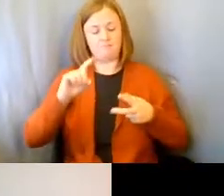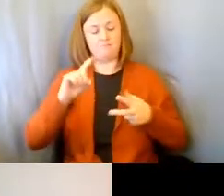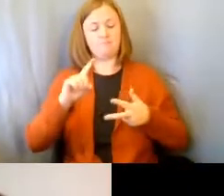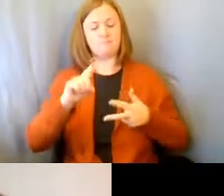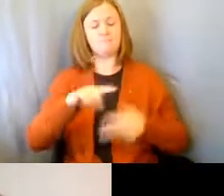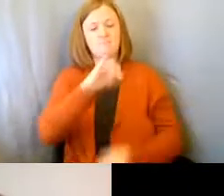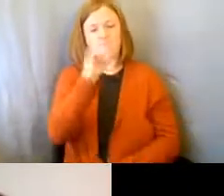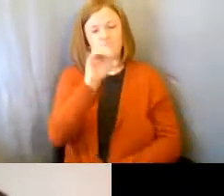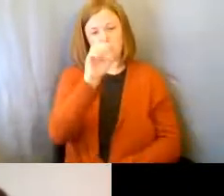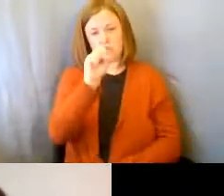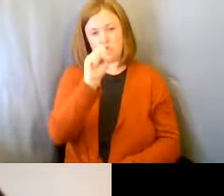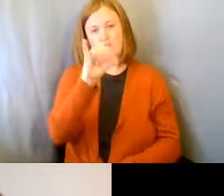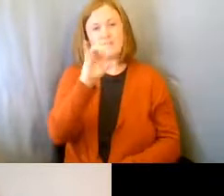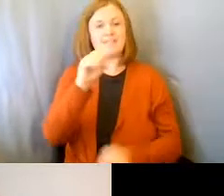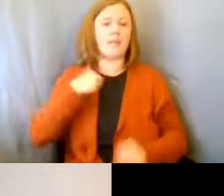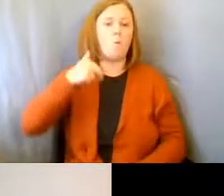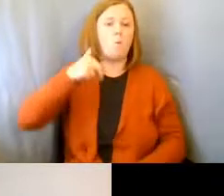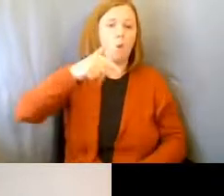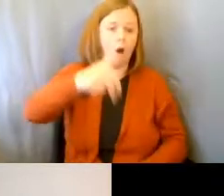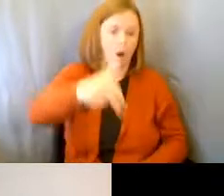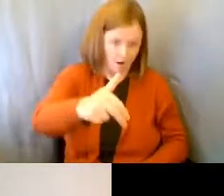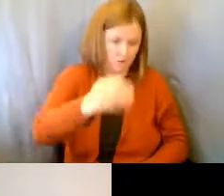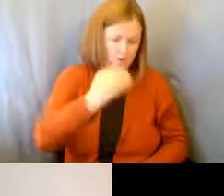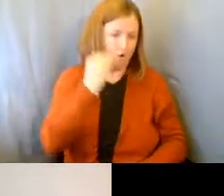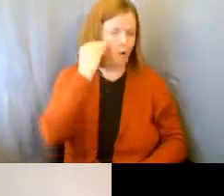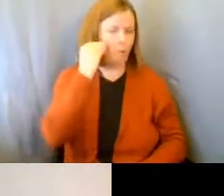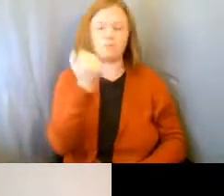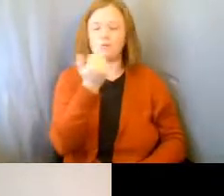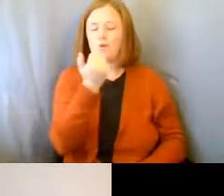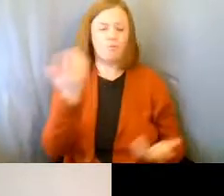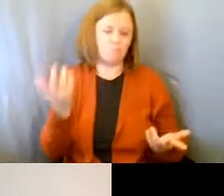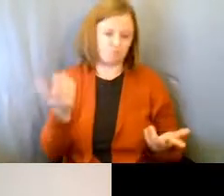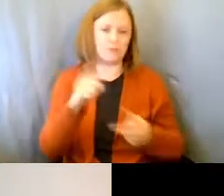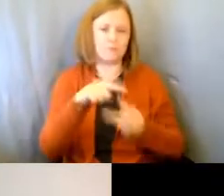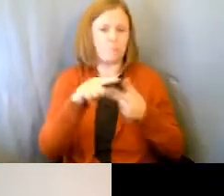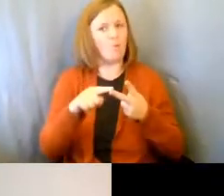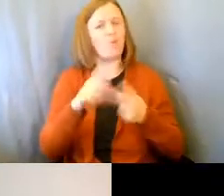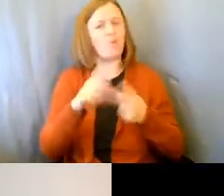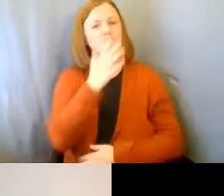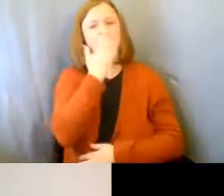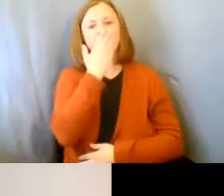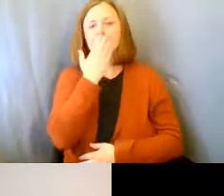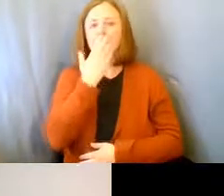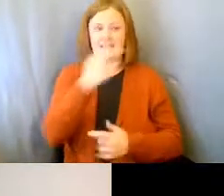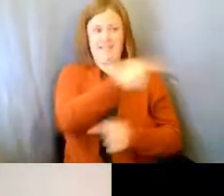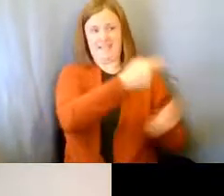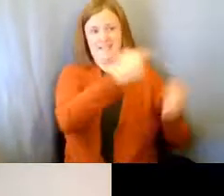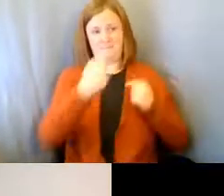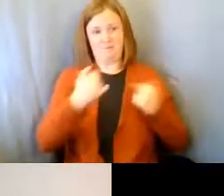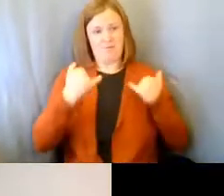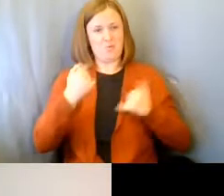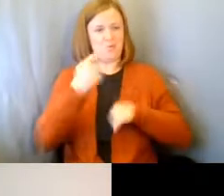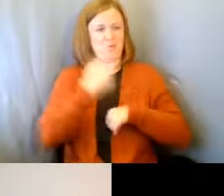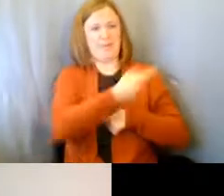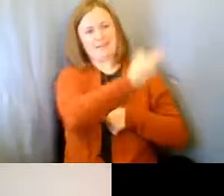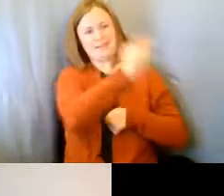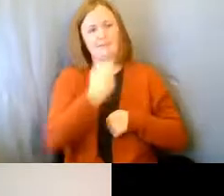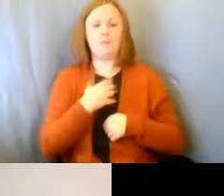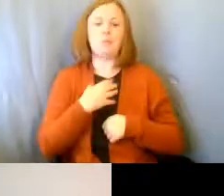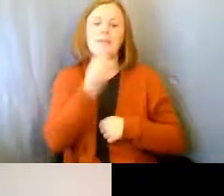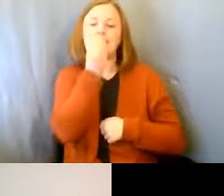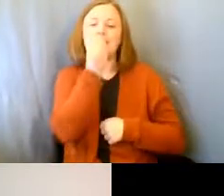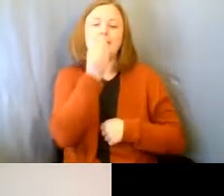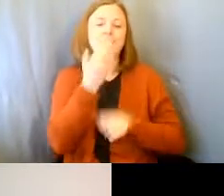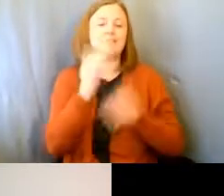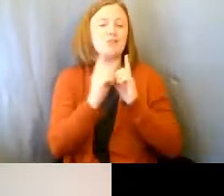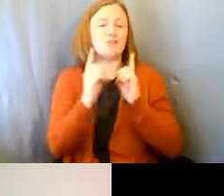Jess, lives within walking distance. So, he can walk over. He was actually here earlier tonight to get something sweet after